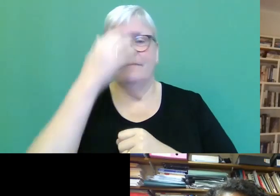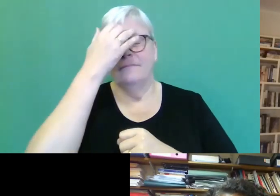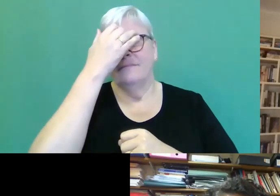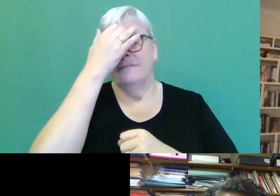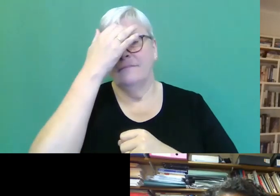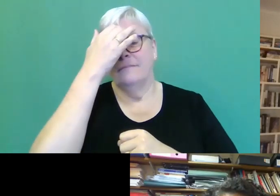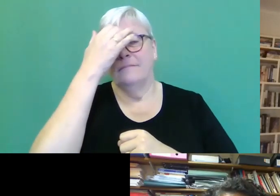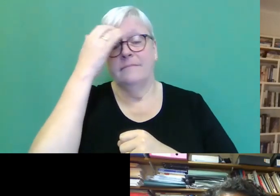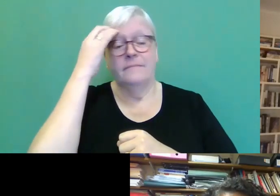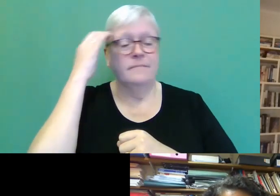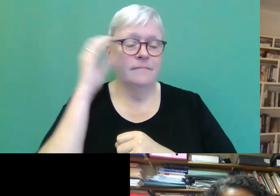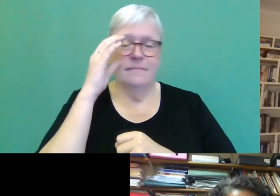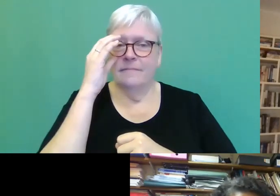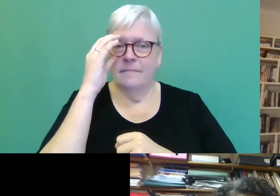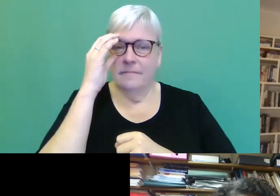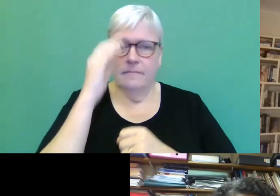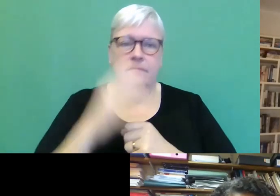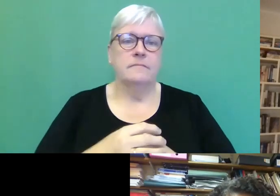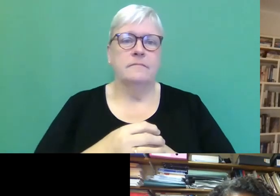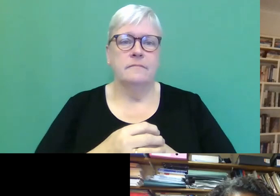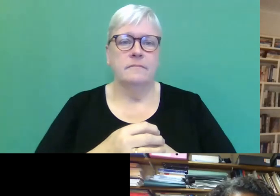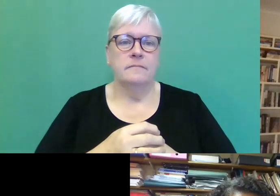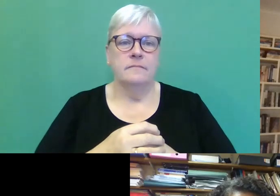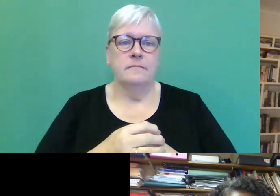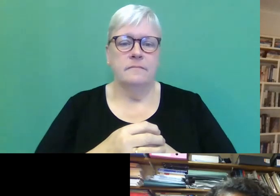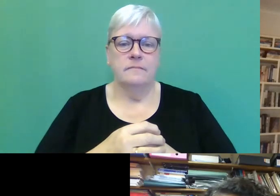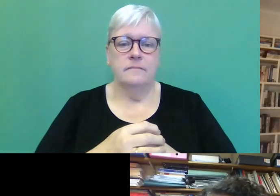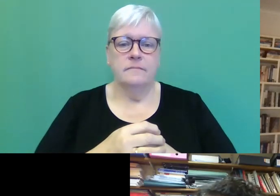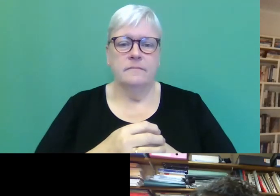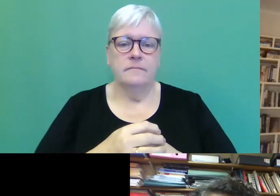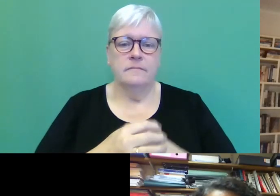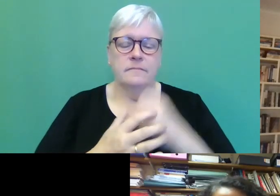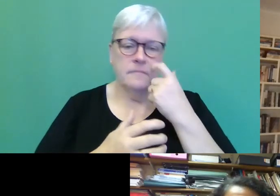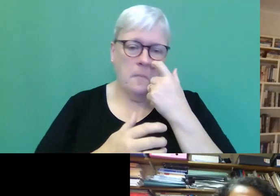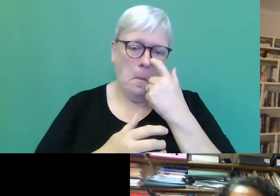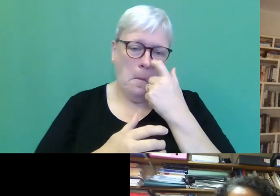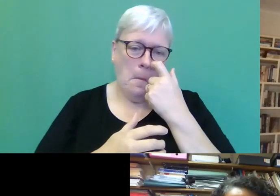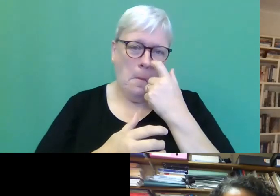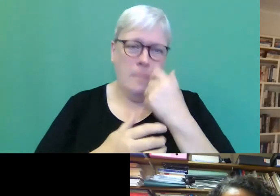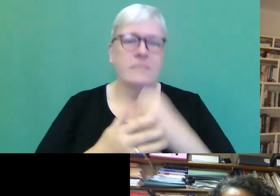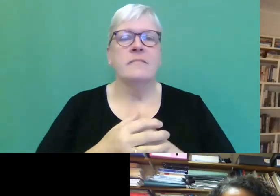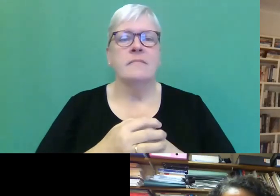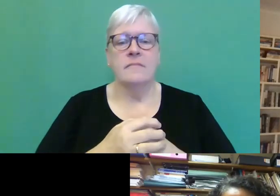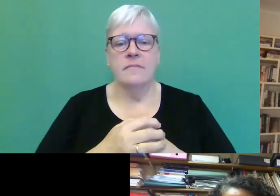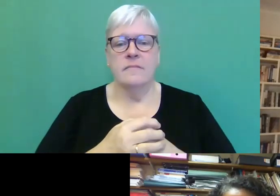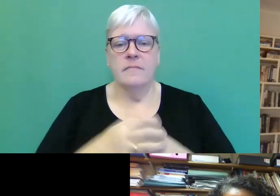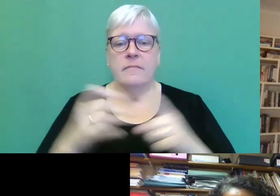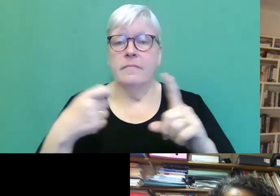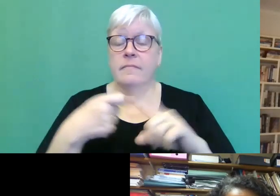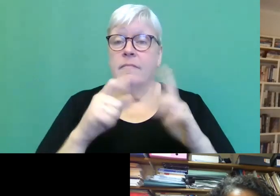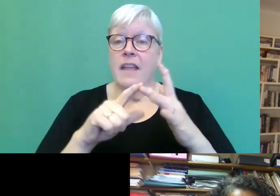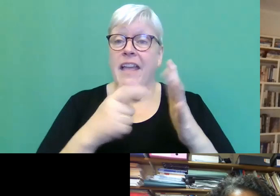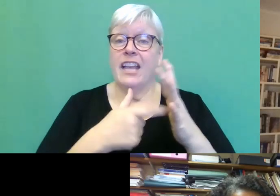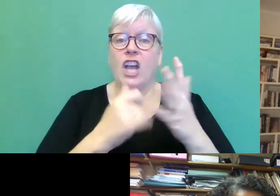Yeah, absolutely. Yeah. Um, thank you. Um, and I think Kirstie has just put a message